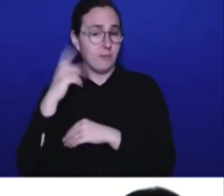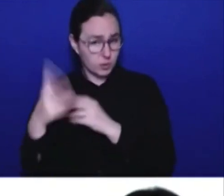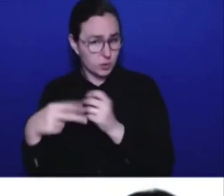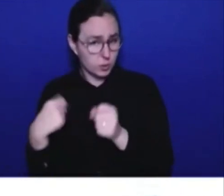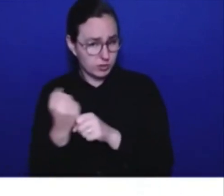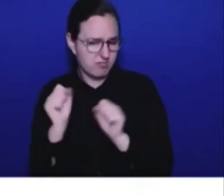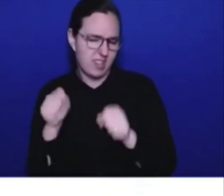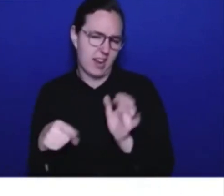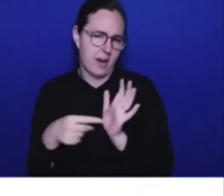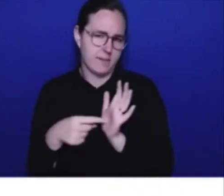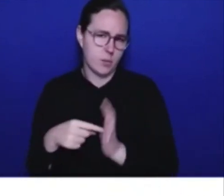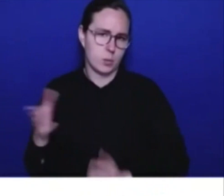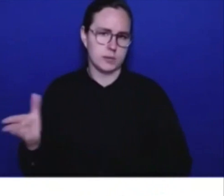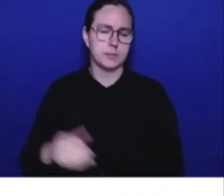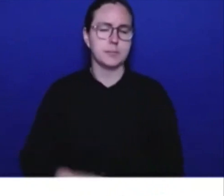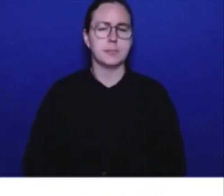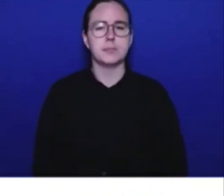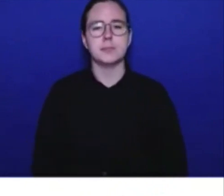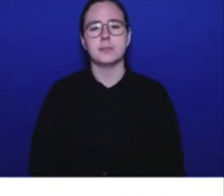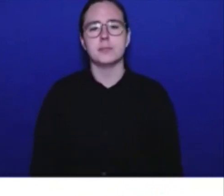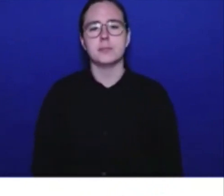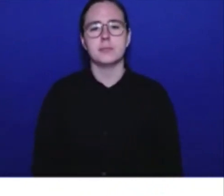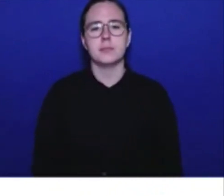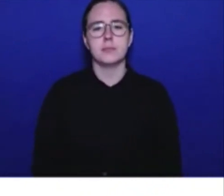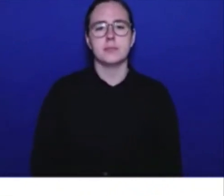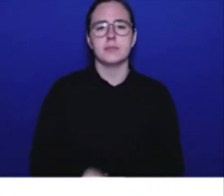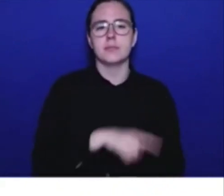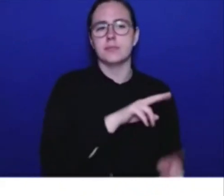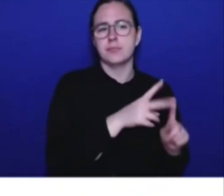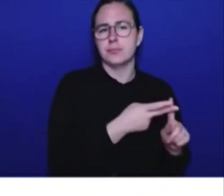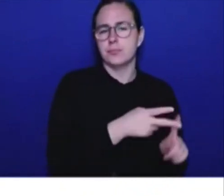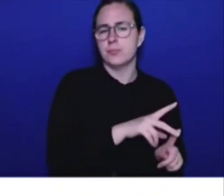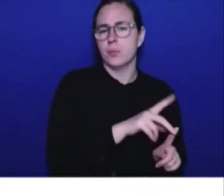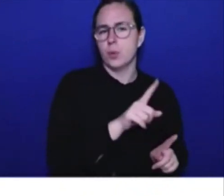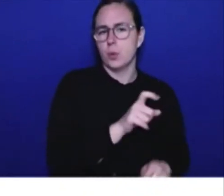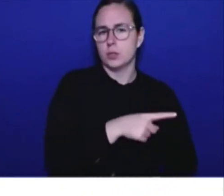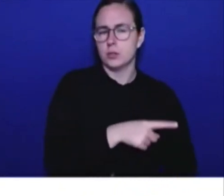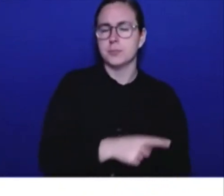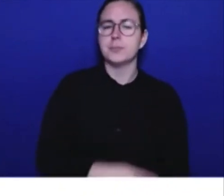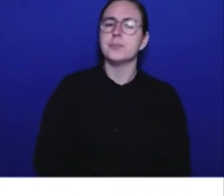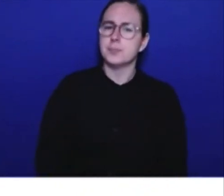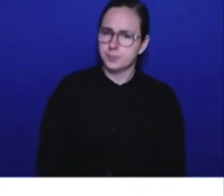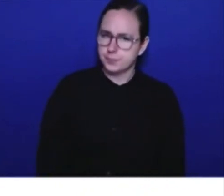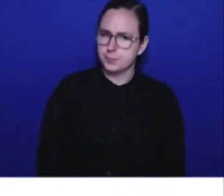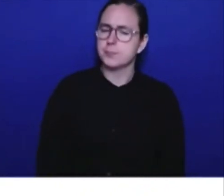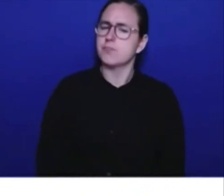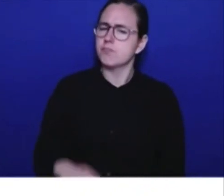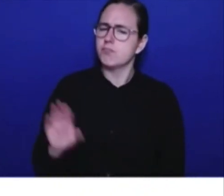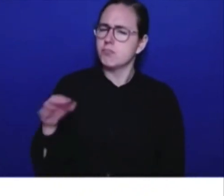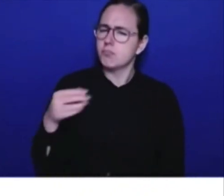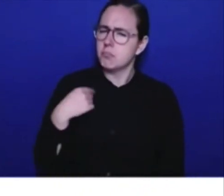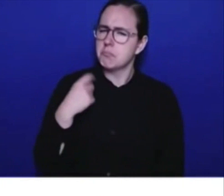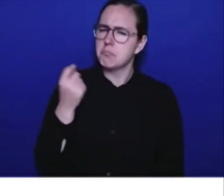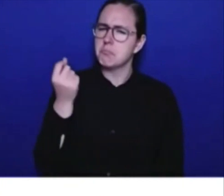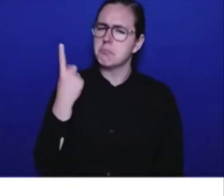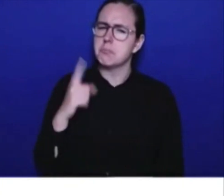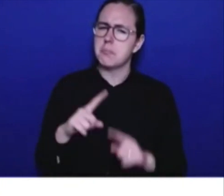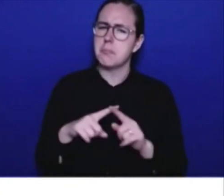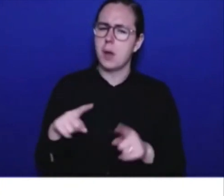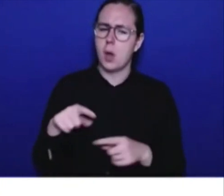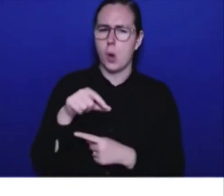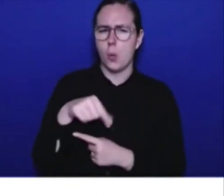Sure, I guess I understand that. I'm just looking at the second quarter numbers from the government that shows